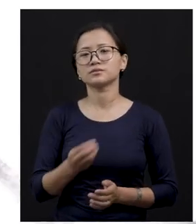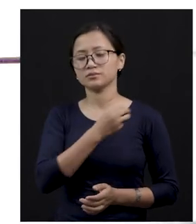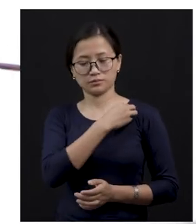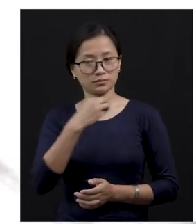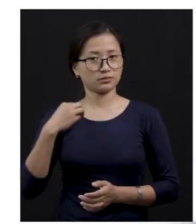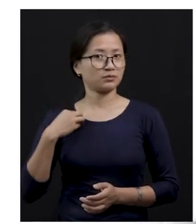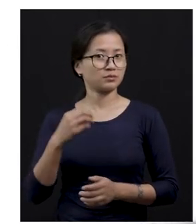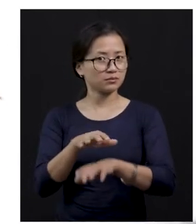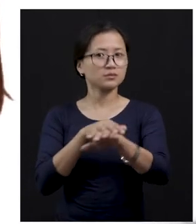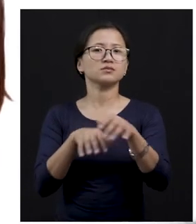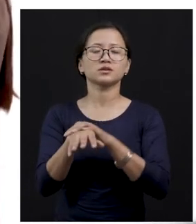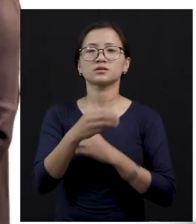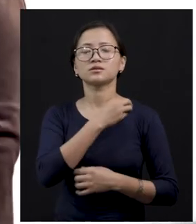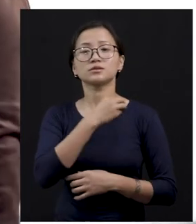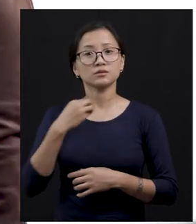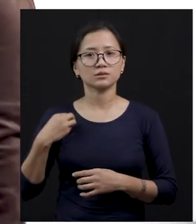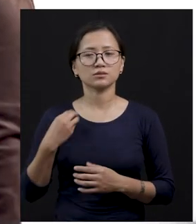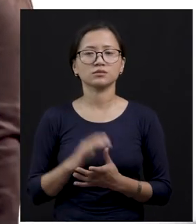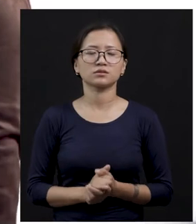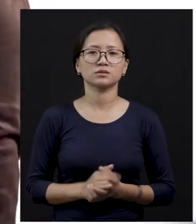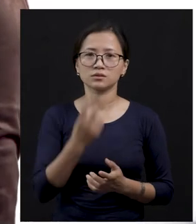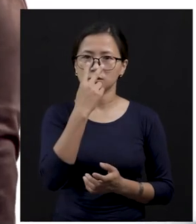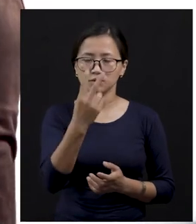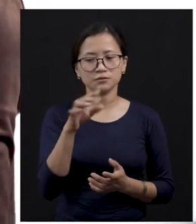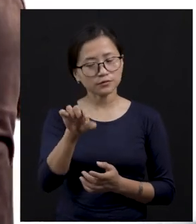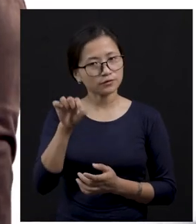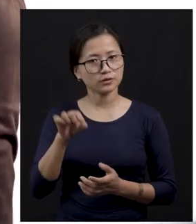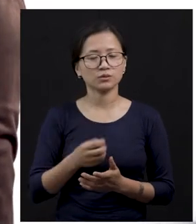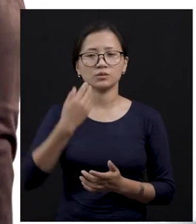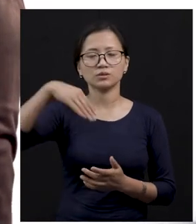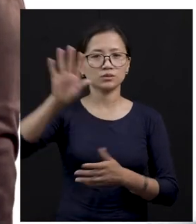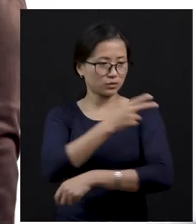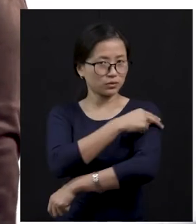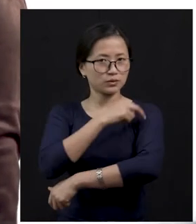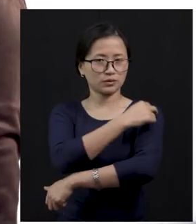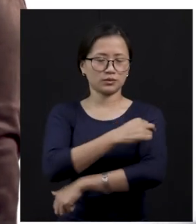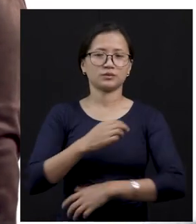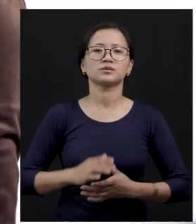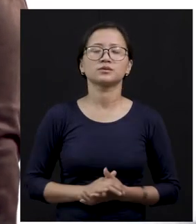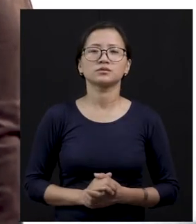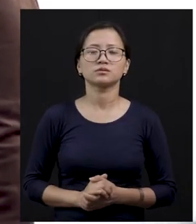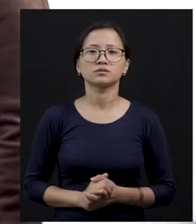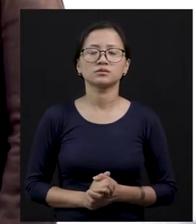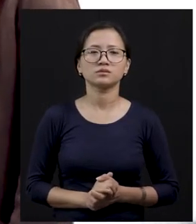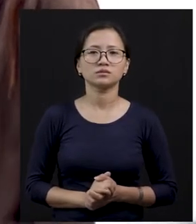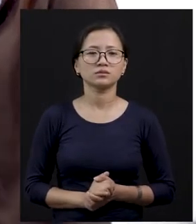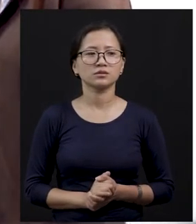See this? This is an animal doctor, okay? He's an animal doctor. Even this?